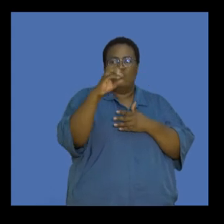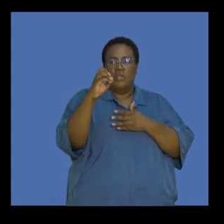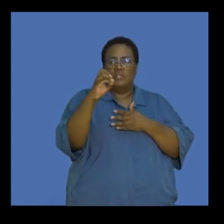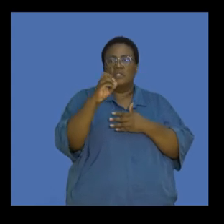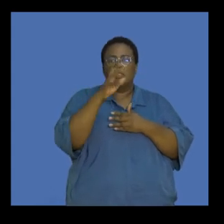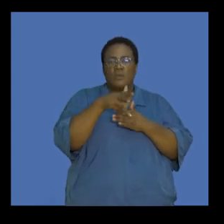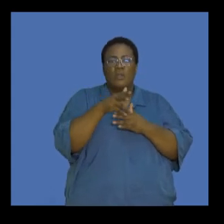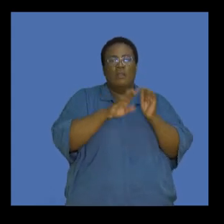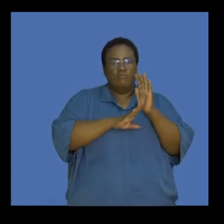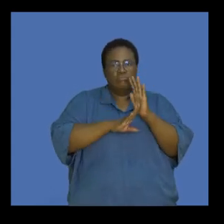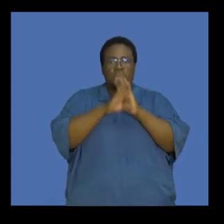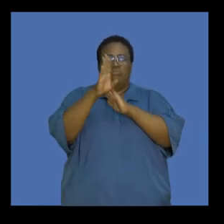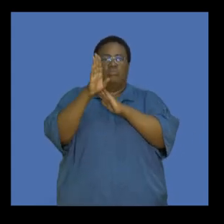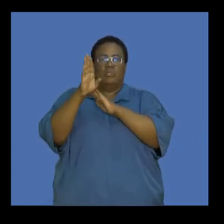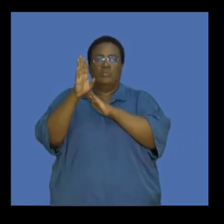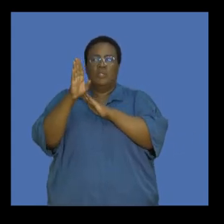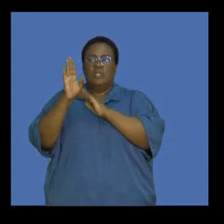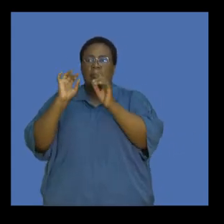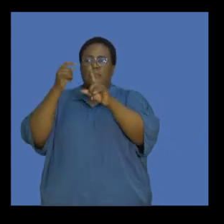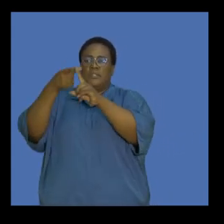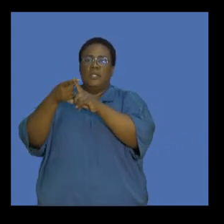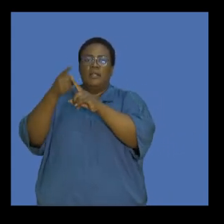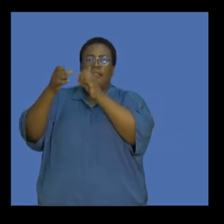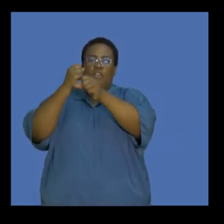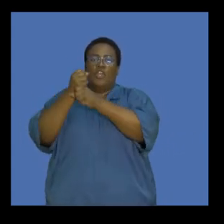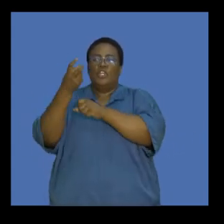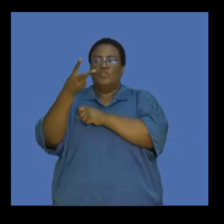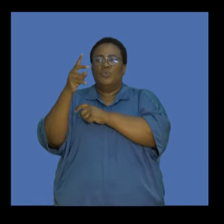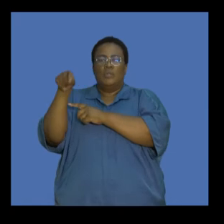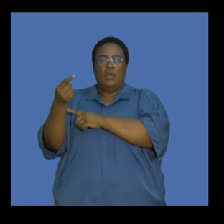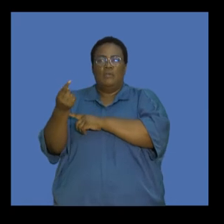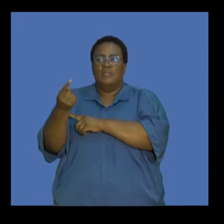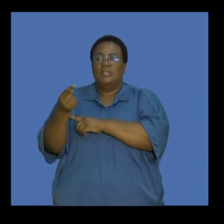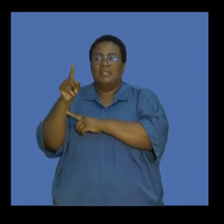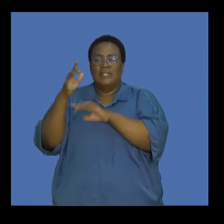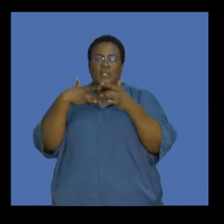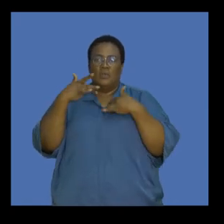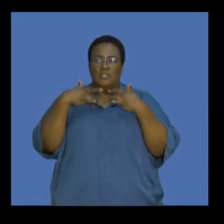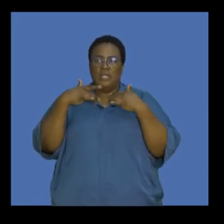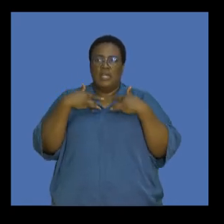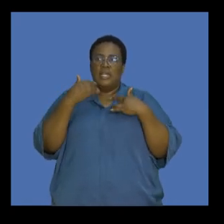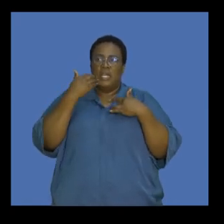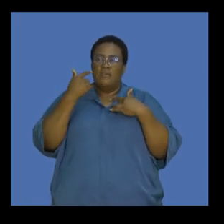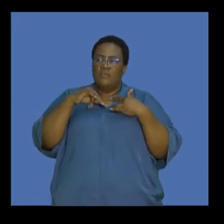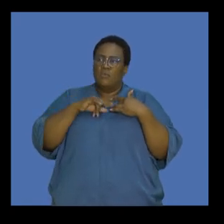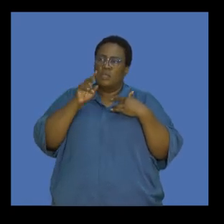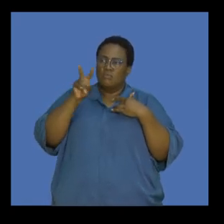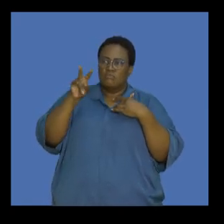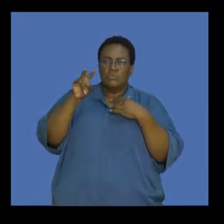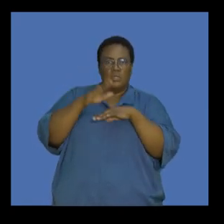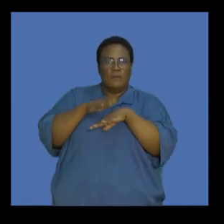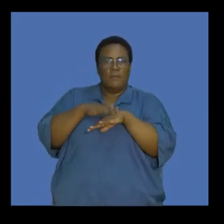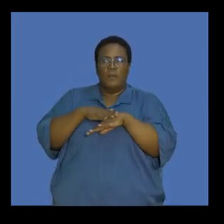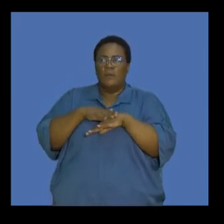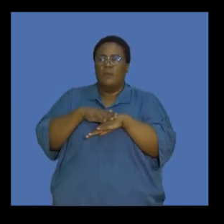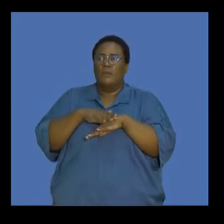rapidly or I would say exponentially increased until the year 2000. And so this is a concern. And if we were to extrapolate